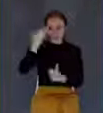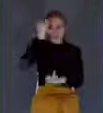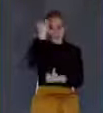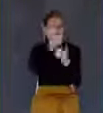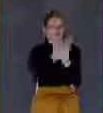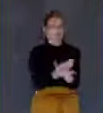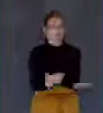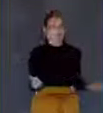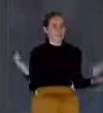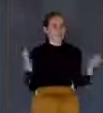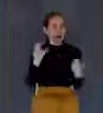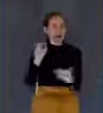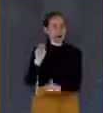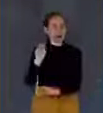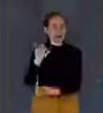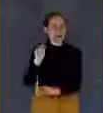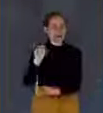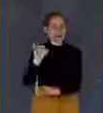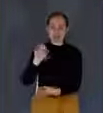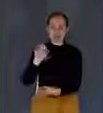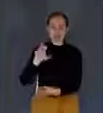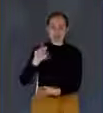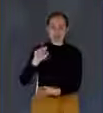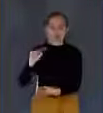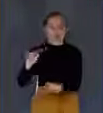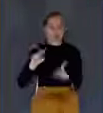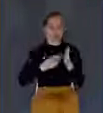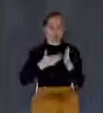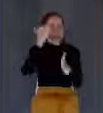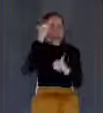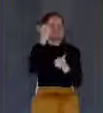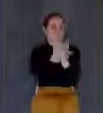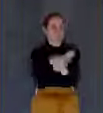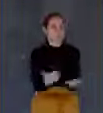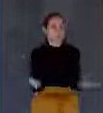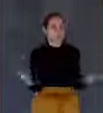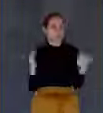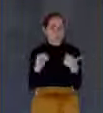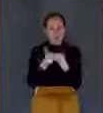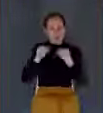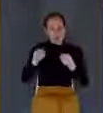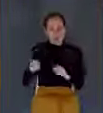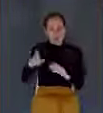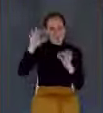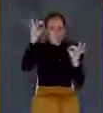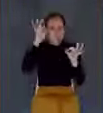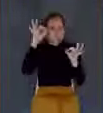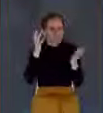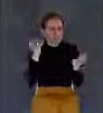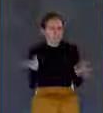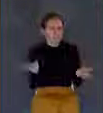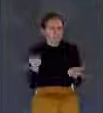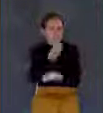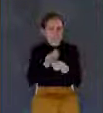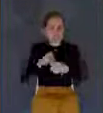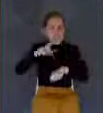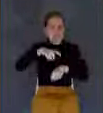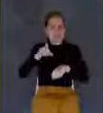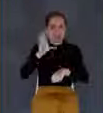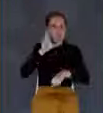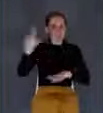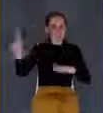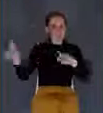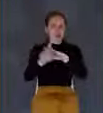He knows everything. So how can he not know the precise time when he's going to come?